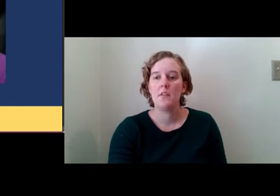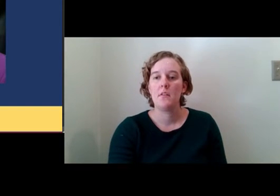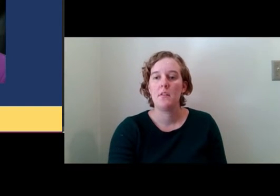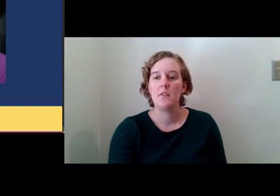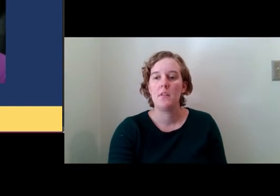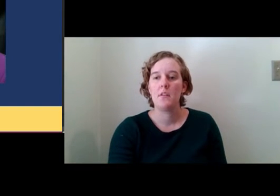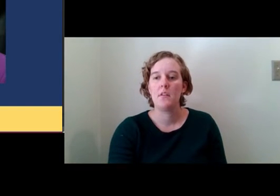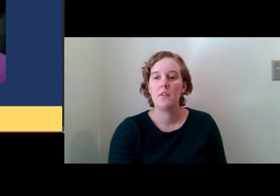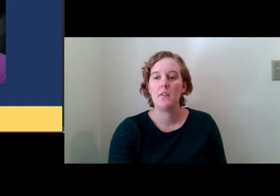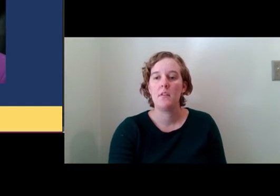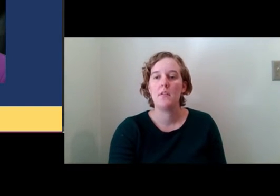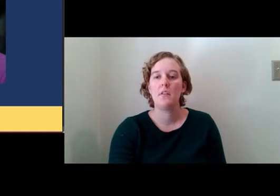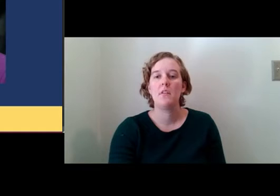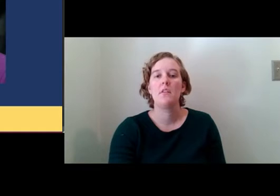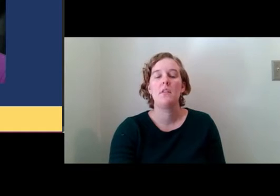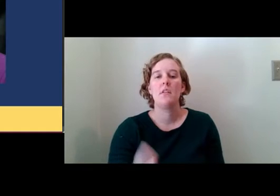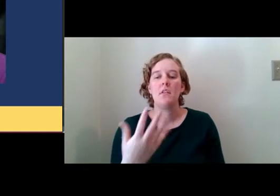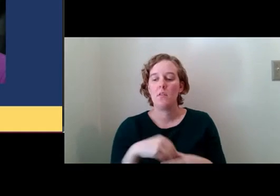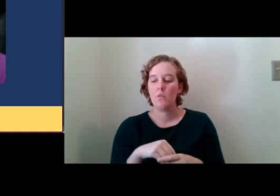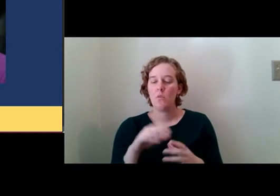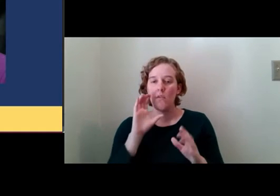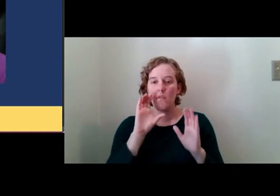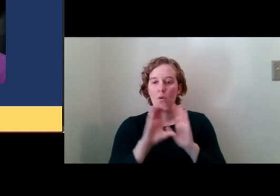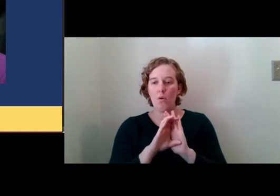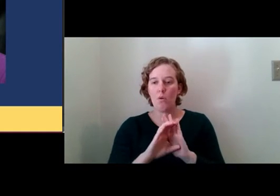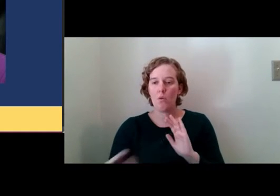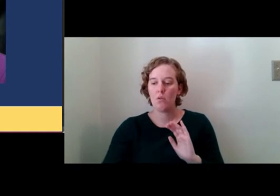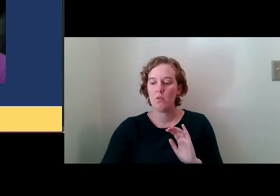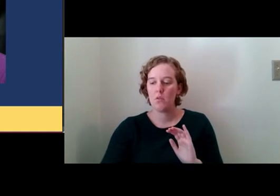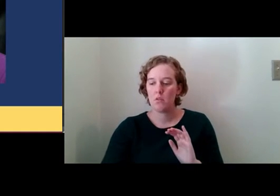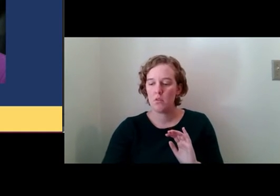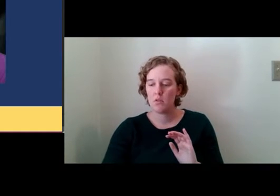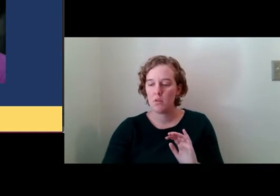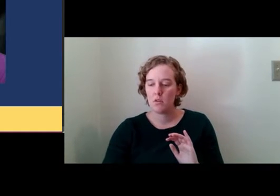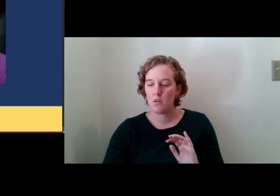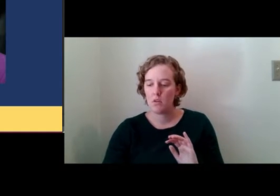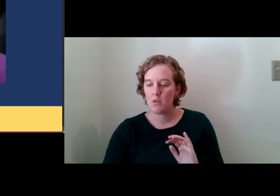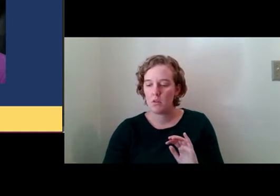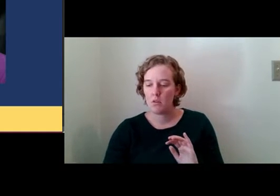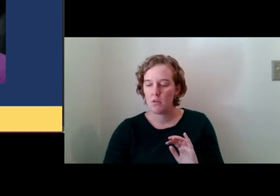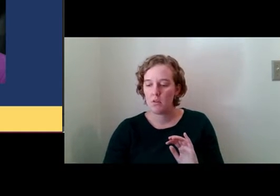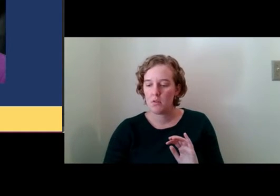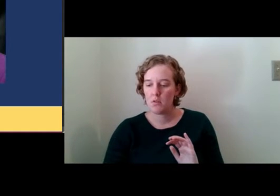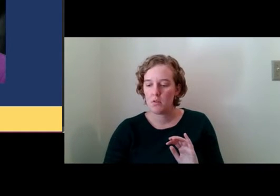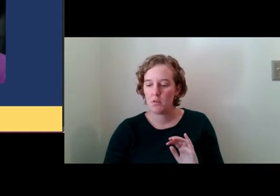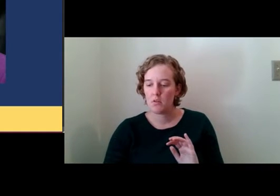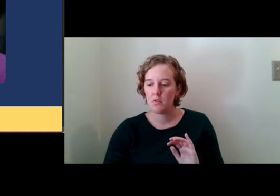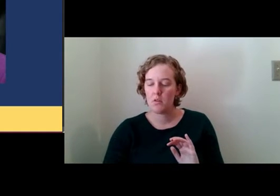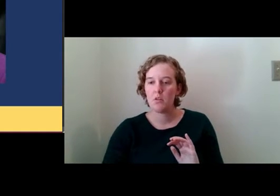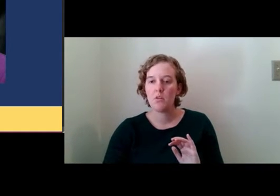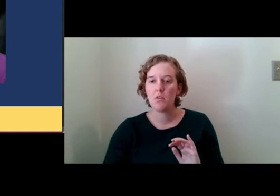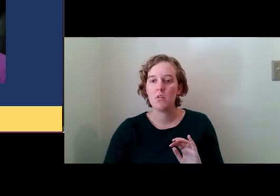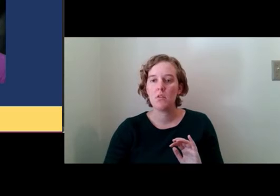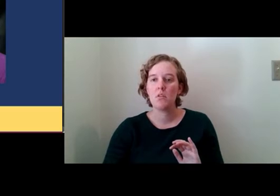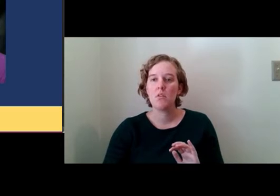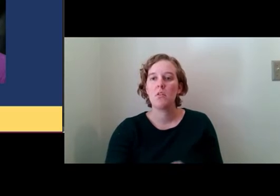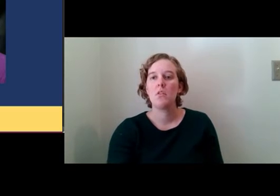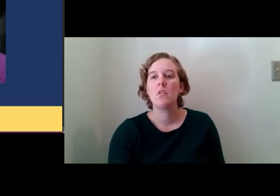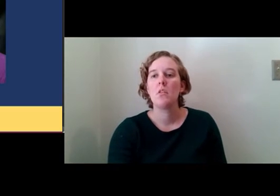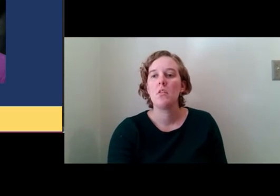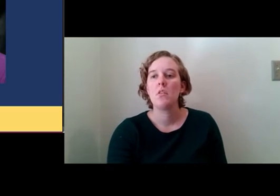all of us here, I think, have a certain awareness of intersectionality and the fact that we bring various aspects of our backgrounds,